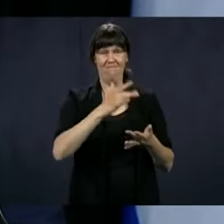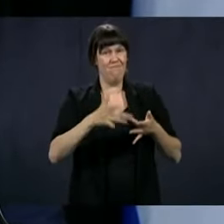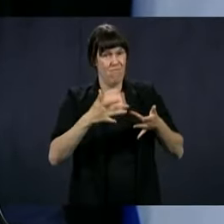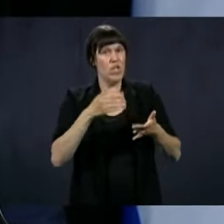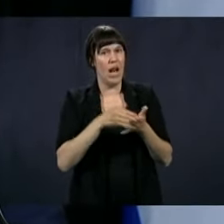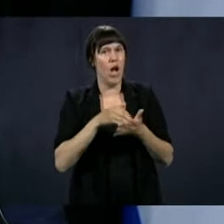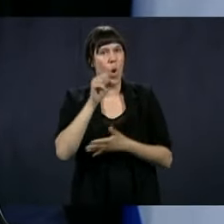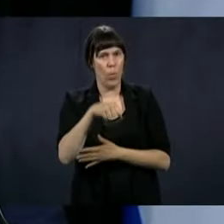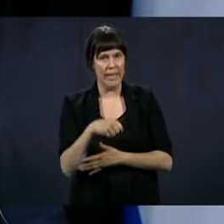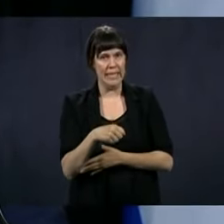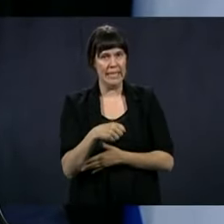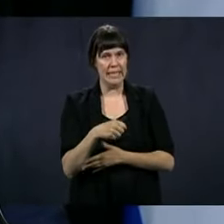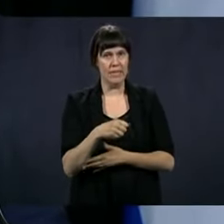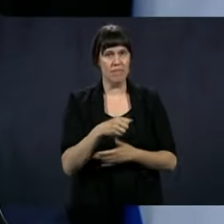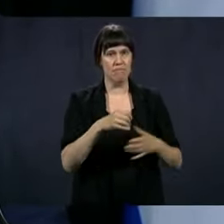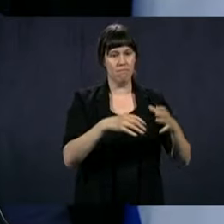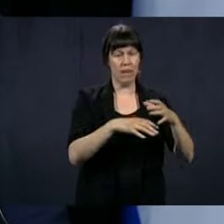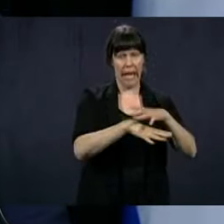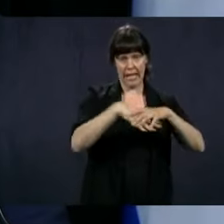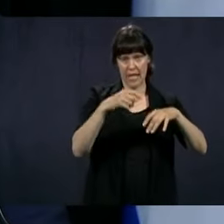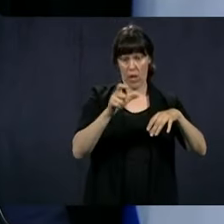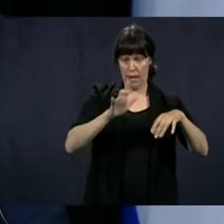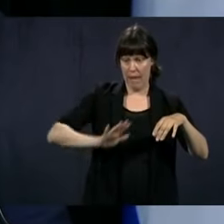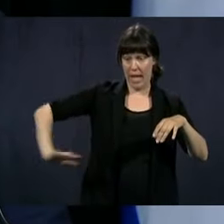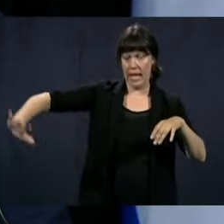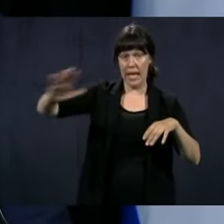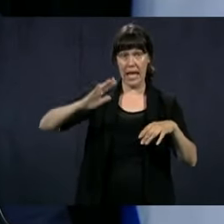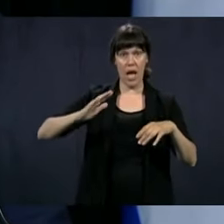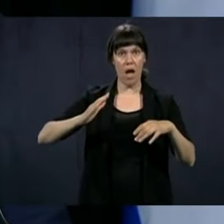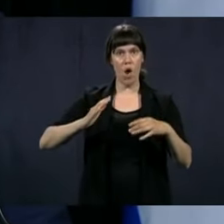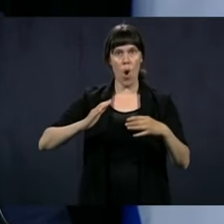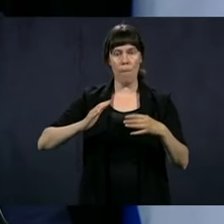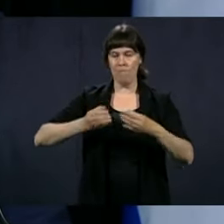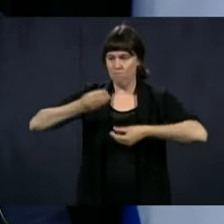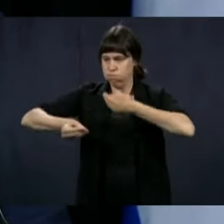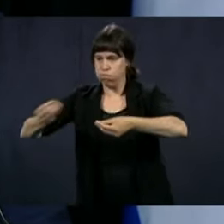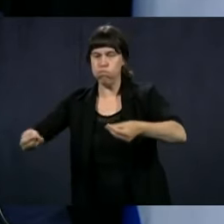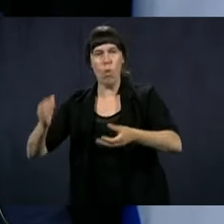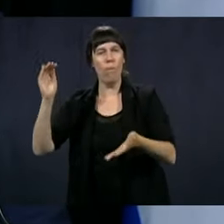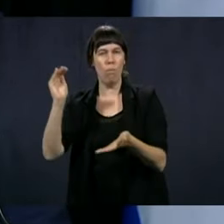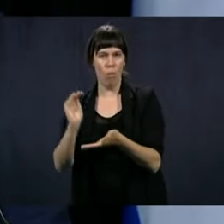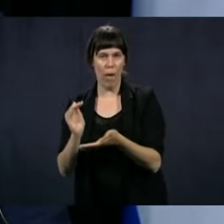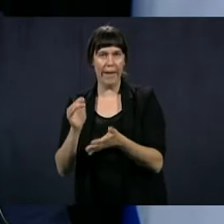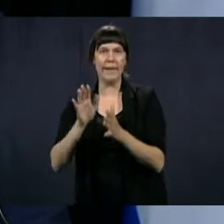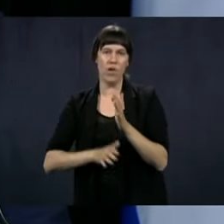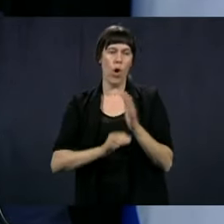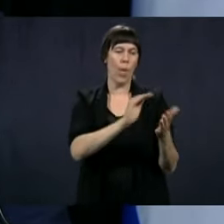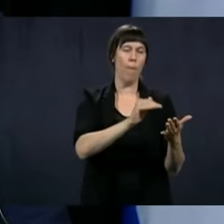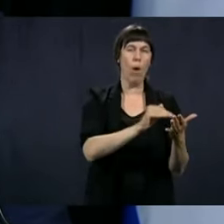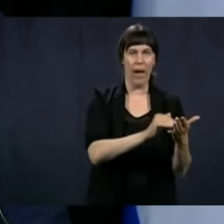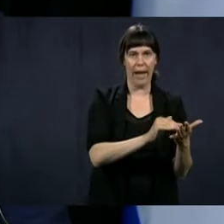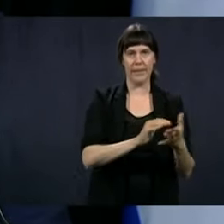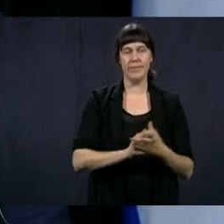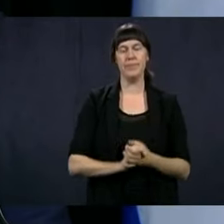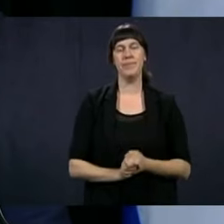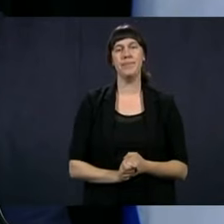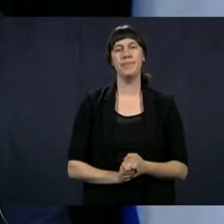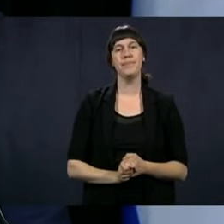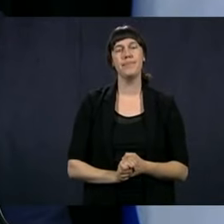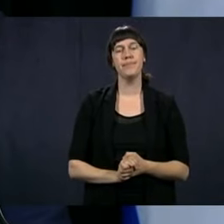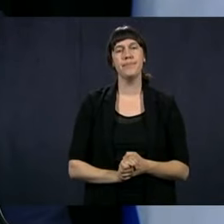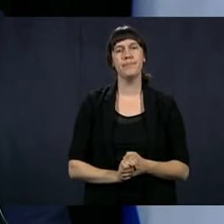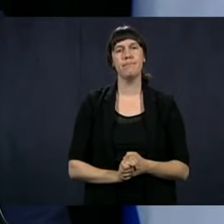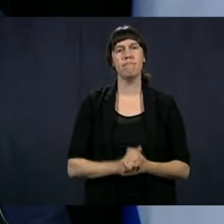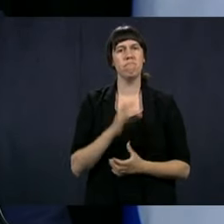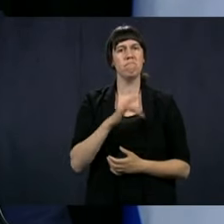area and elsewhere in Quebec. There isn't much community transmission. So, I think